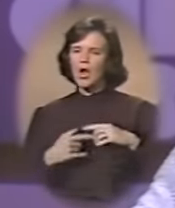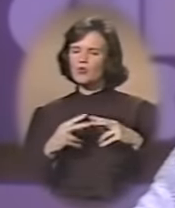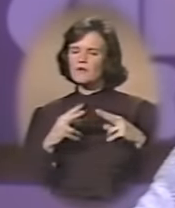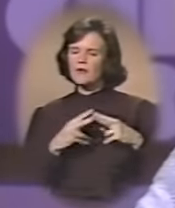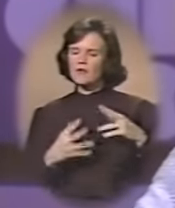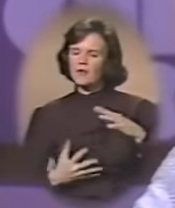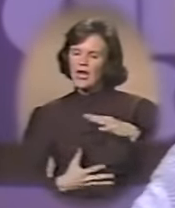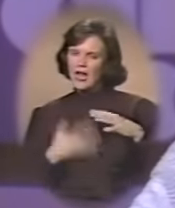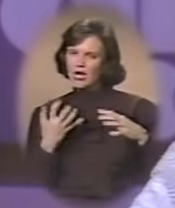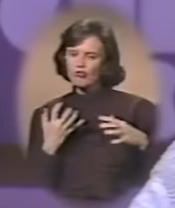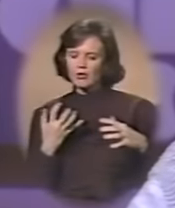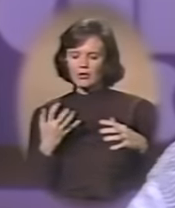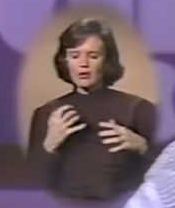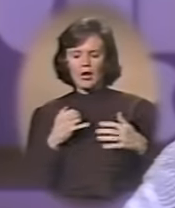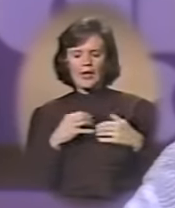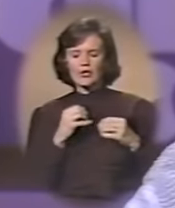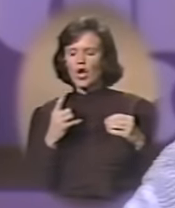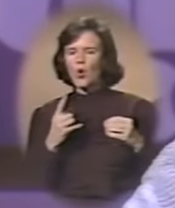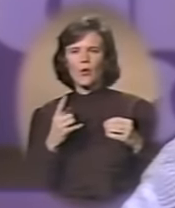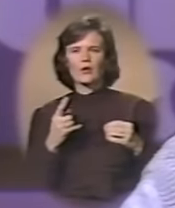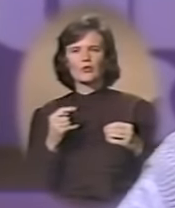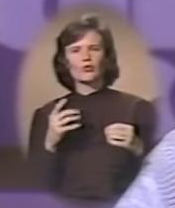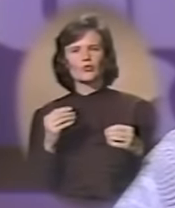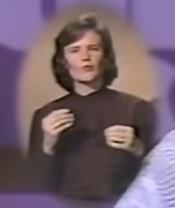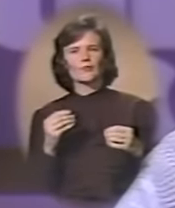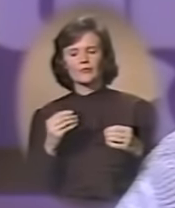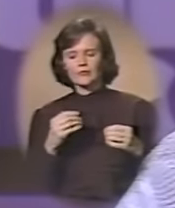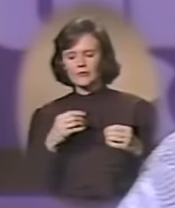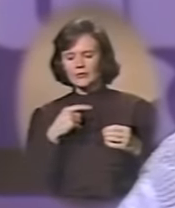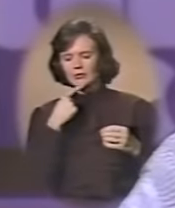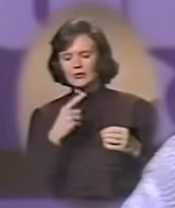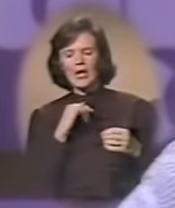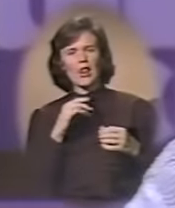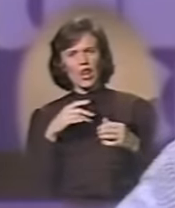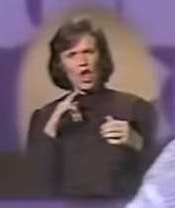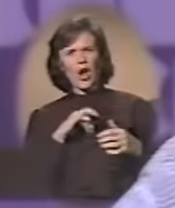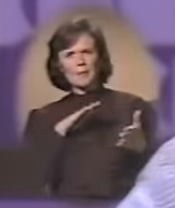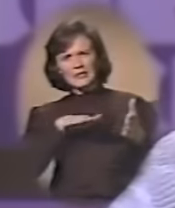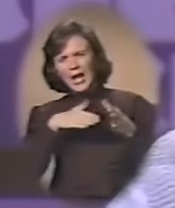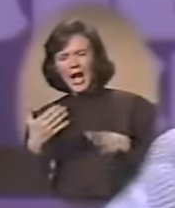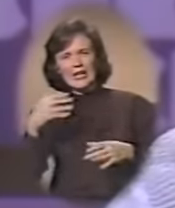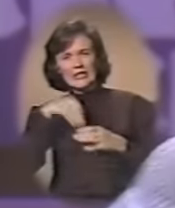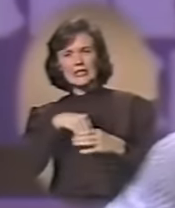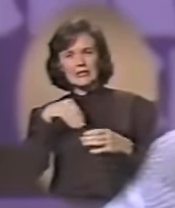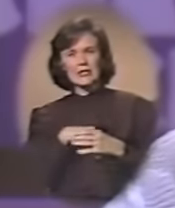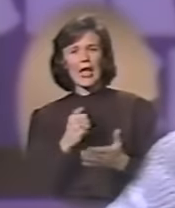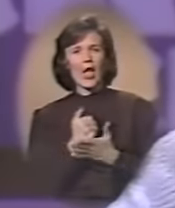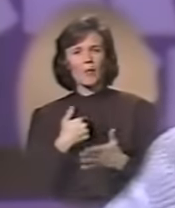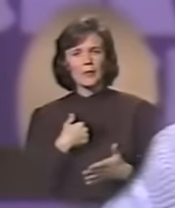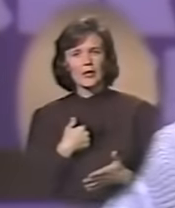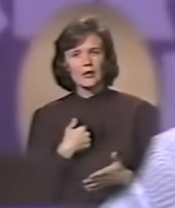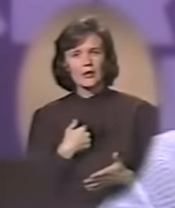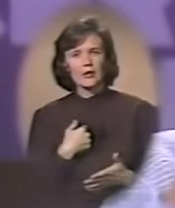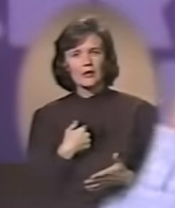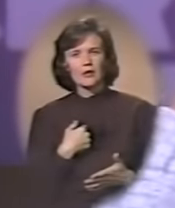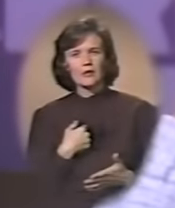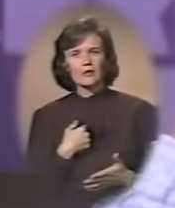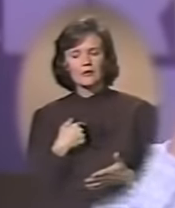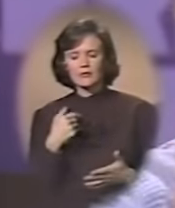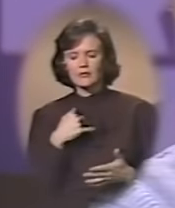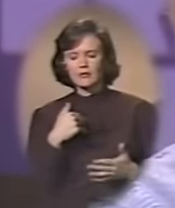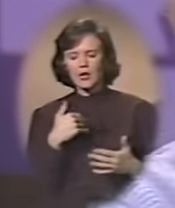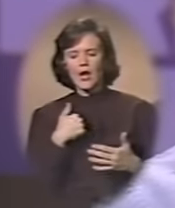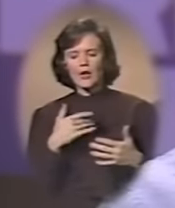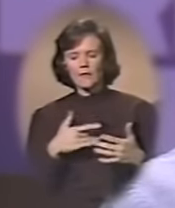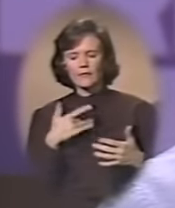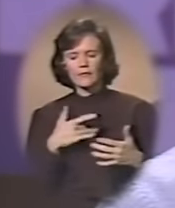very angry. And I had nobody to say, look, I'm dying inside. Help me. And I